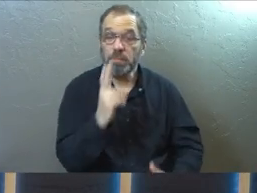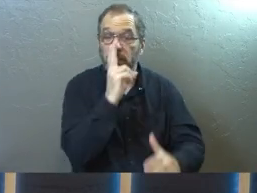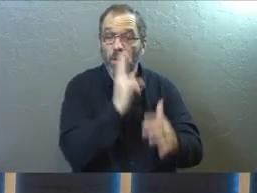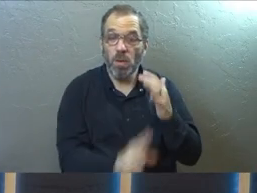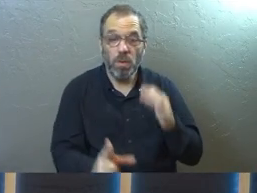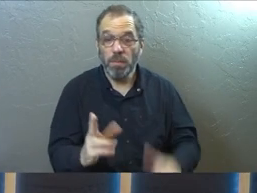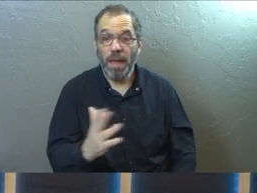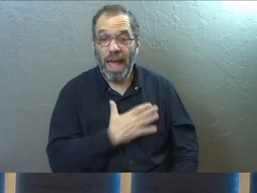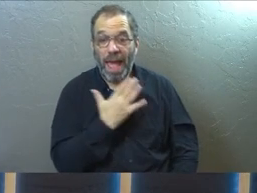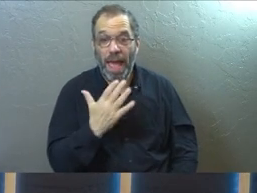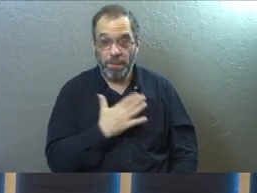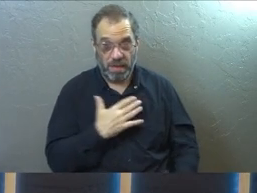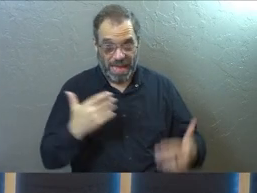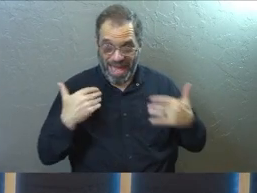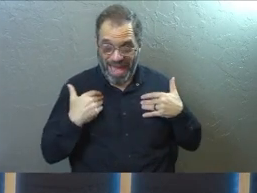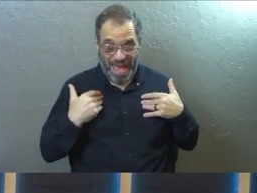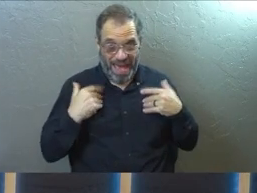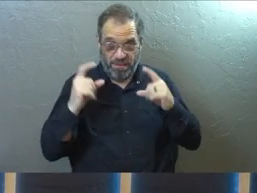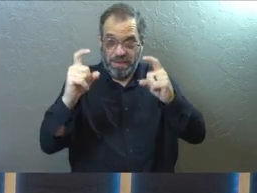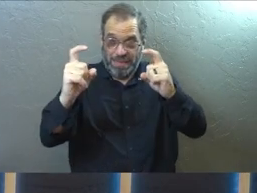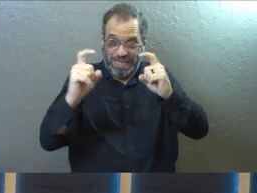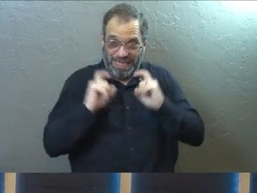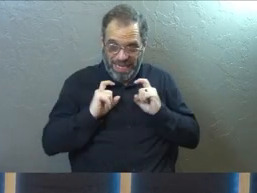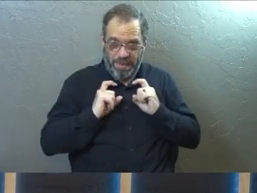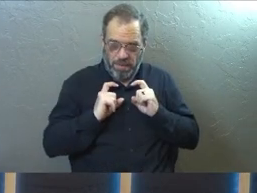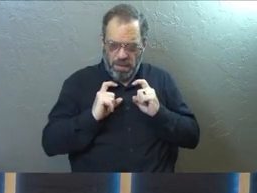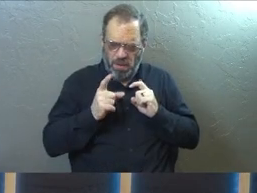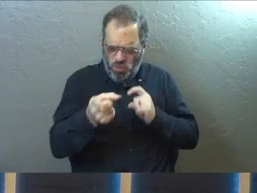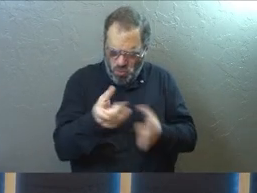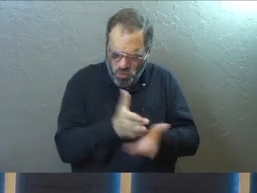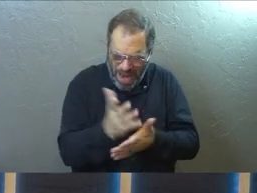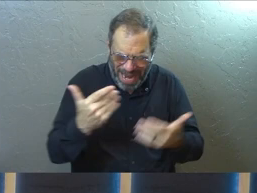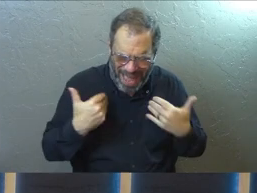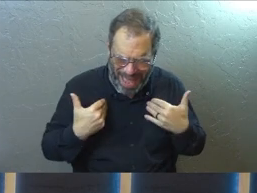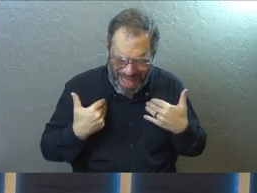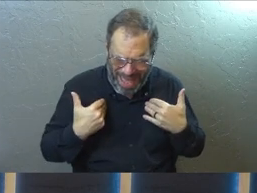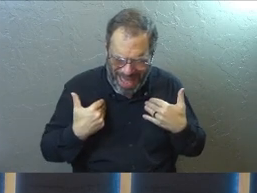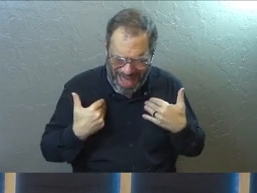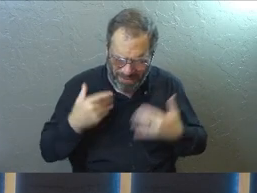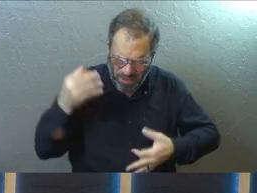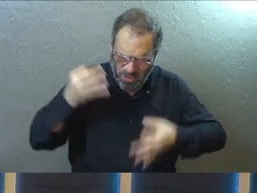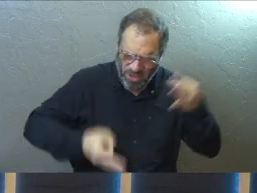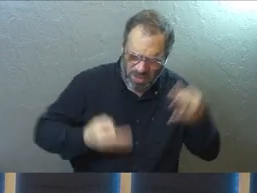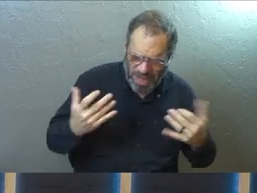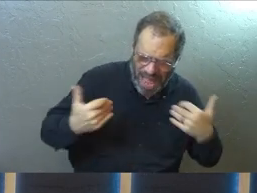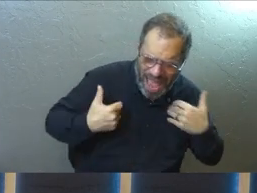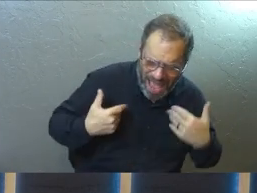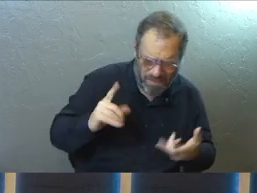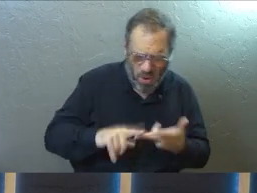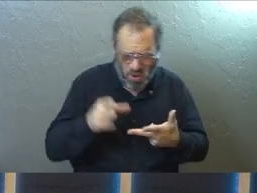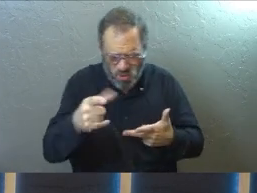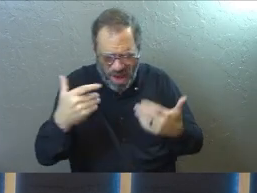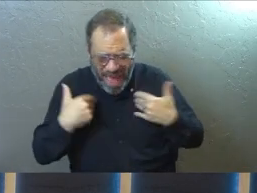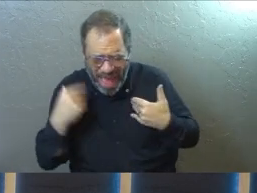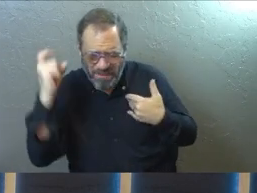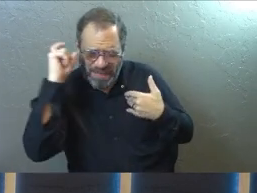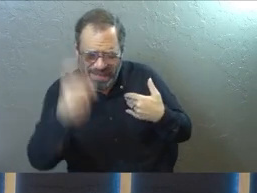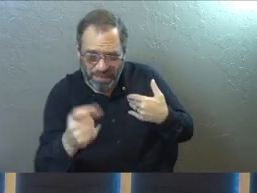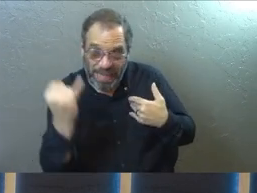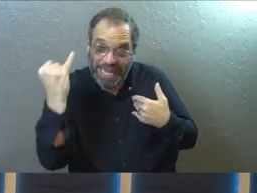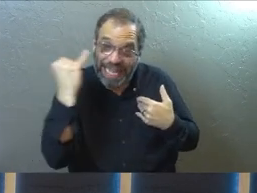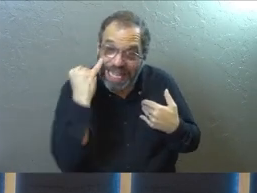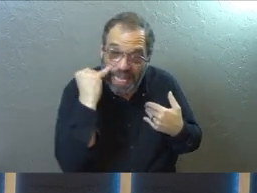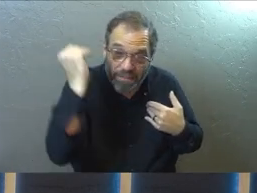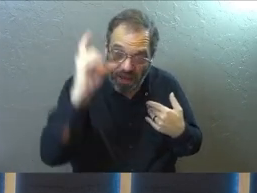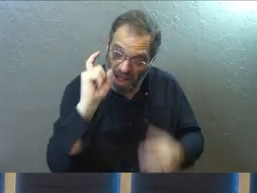humility is glad that all I have is a gift. For what gives you the right to make such a judgment? What do you have that God hasn't given you? And